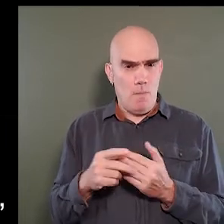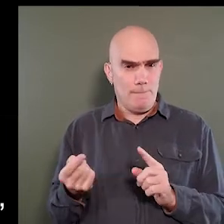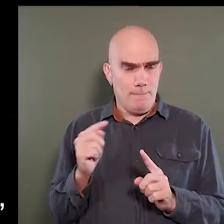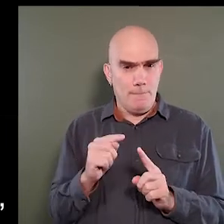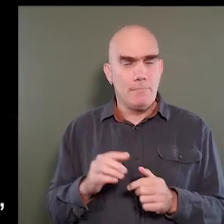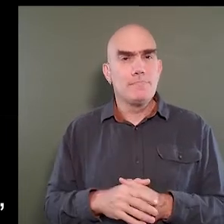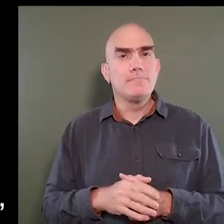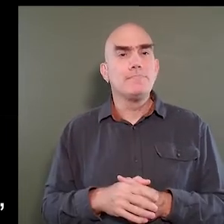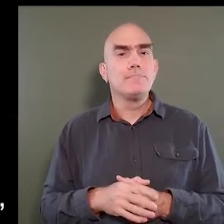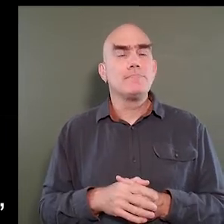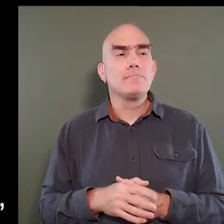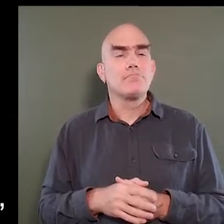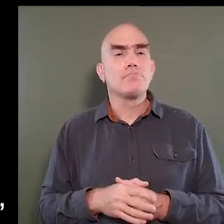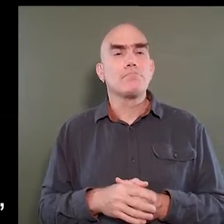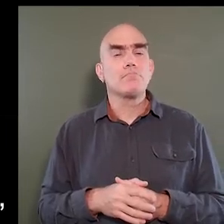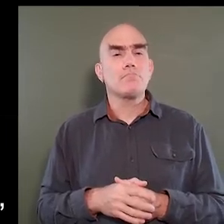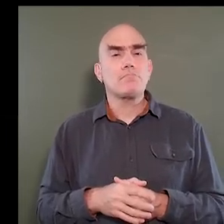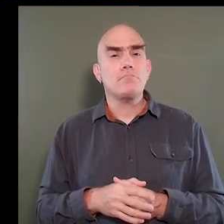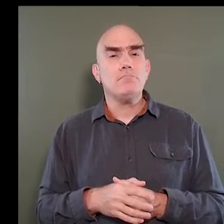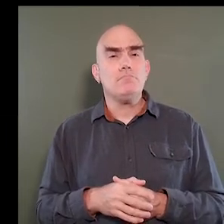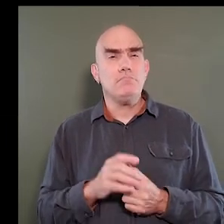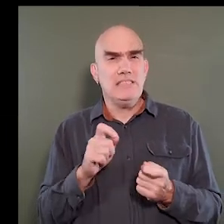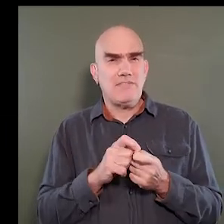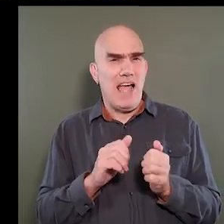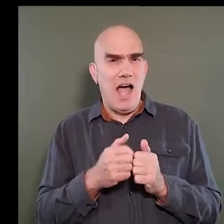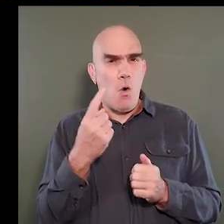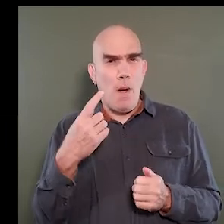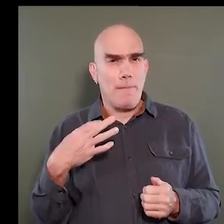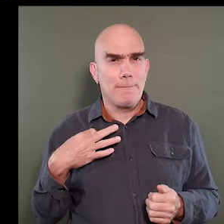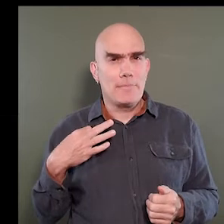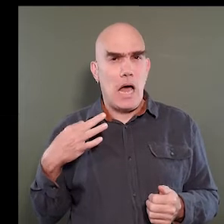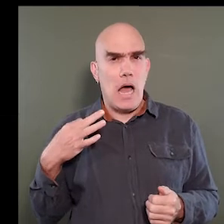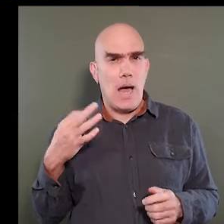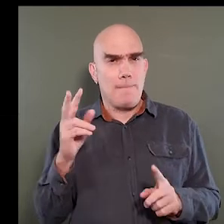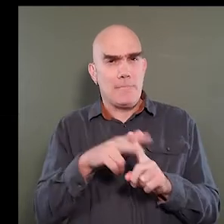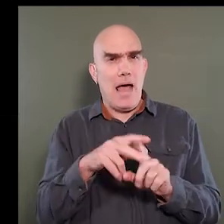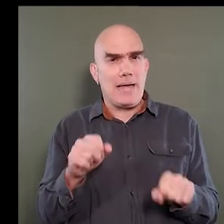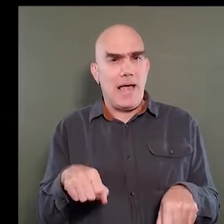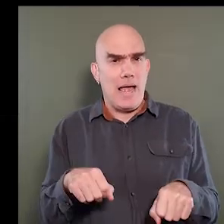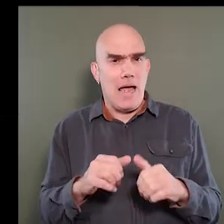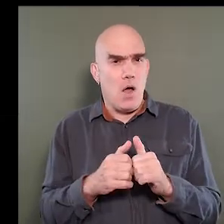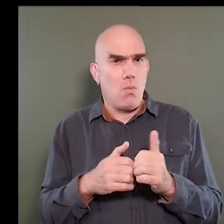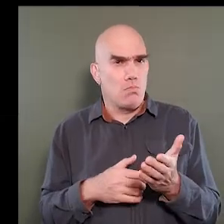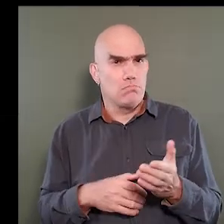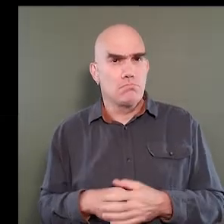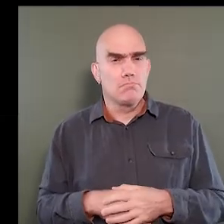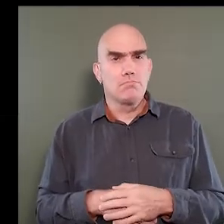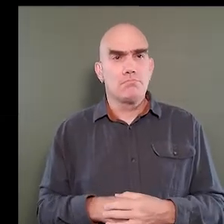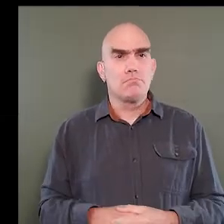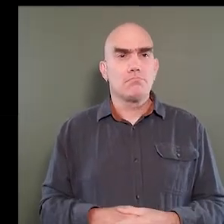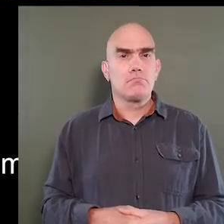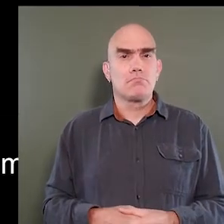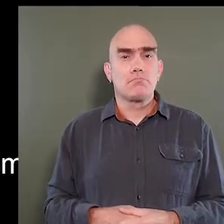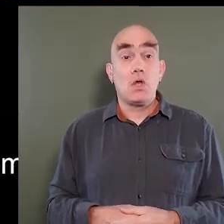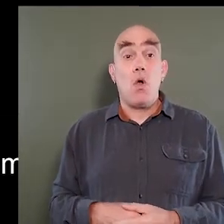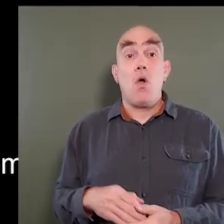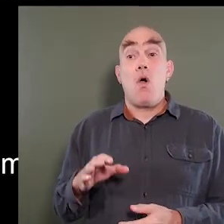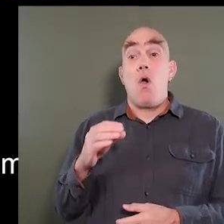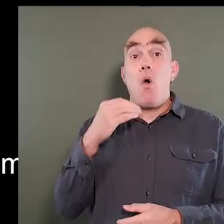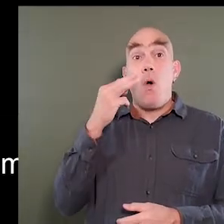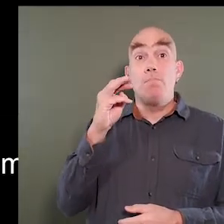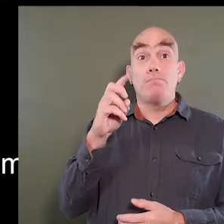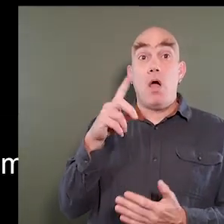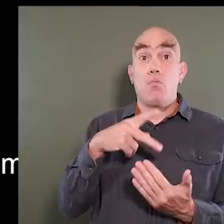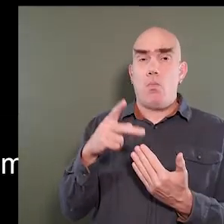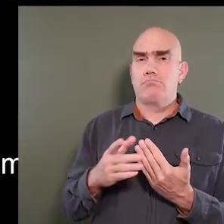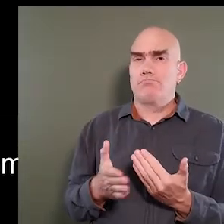the HomeMod program specifically, how does one apply? So the HomeMod program